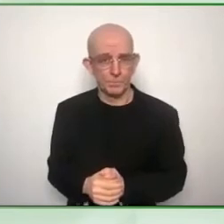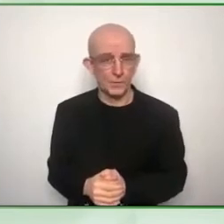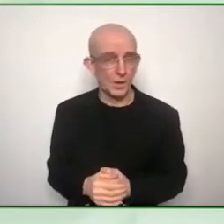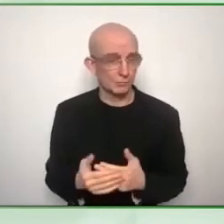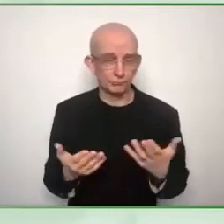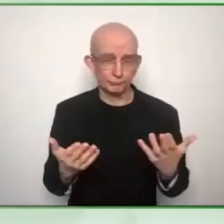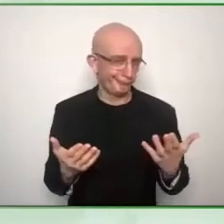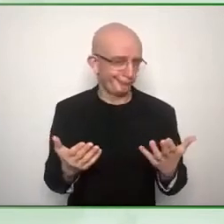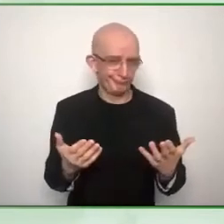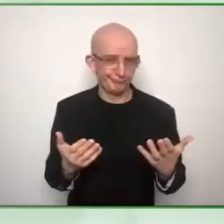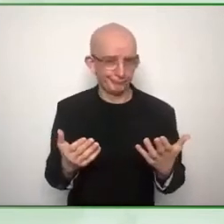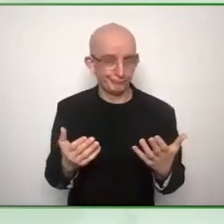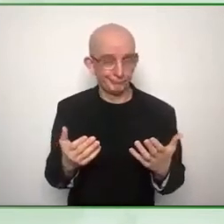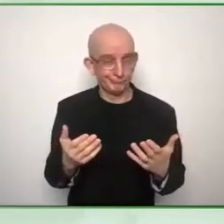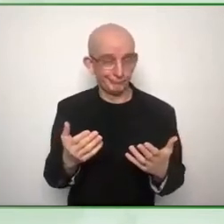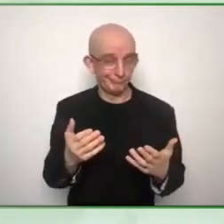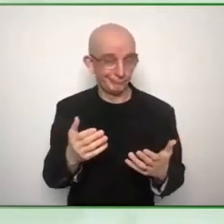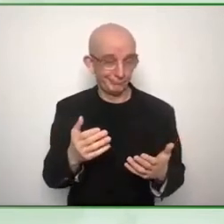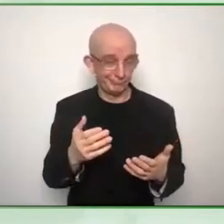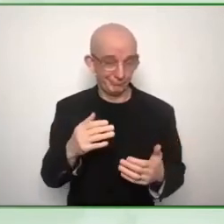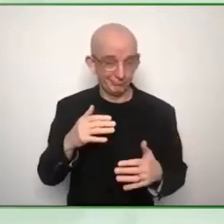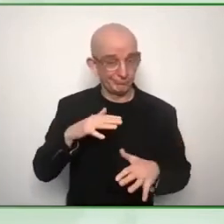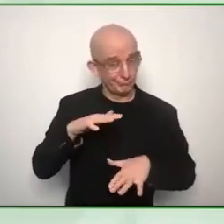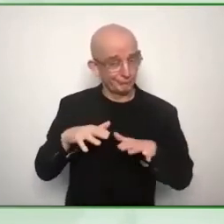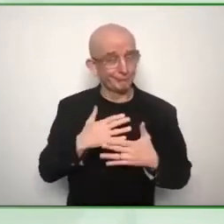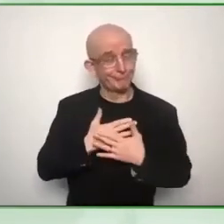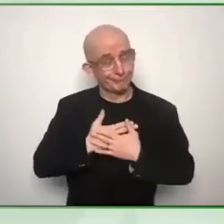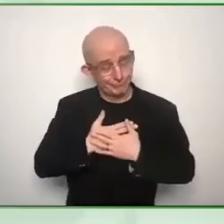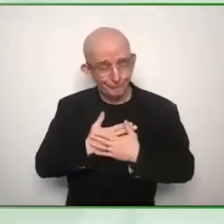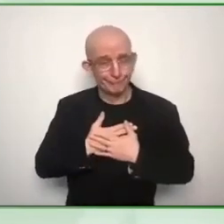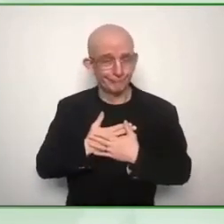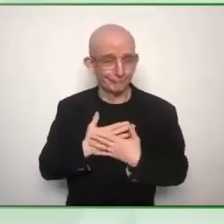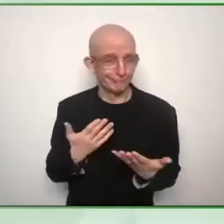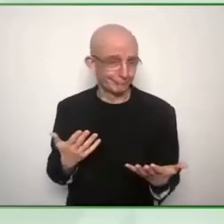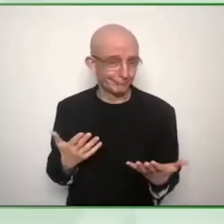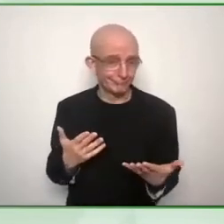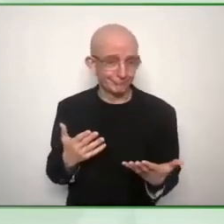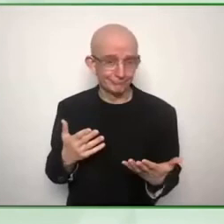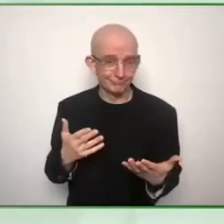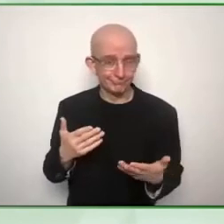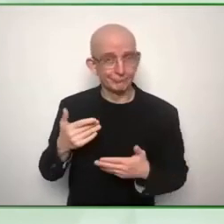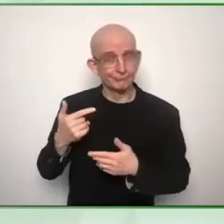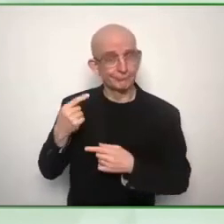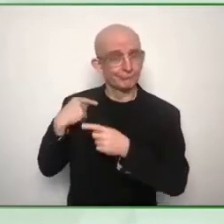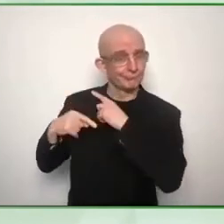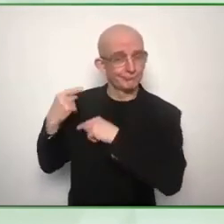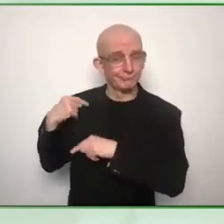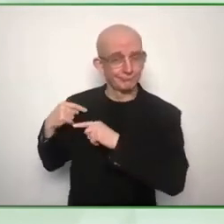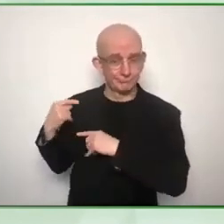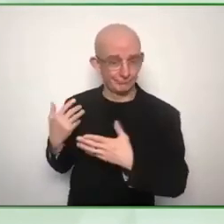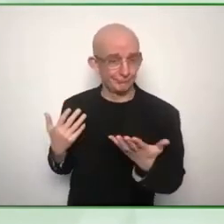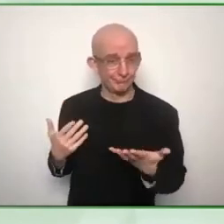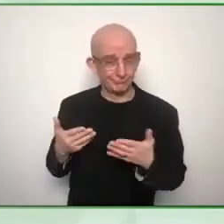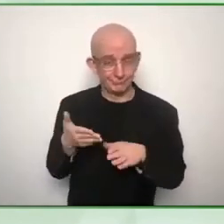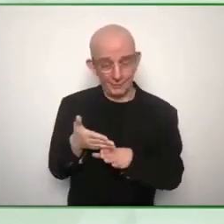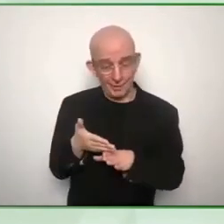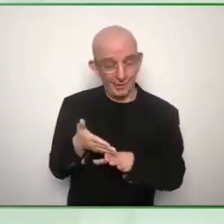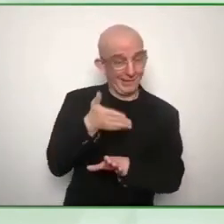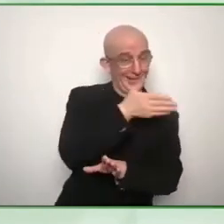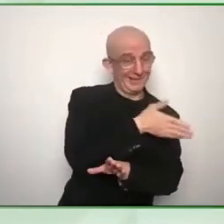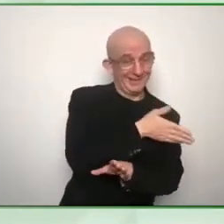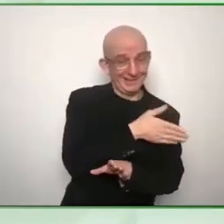the the consultation we had with the community and public servants around the barriers that they had in implementing online accessibility